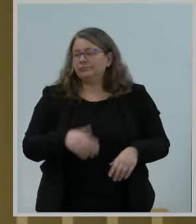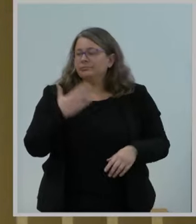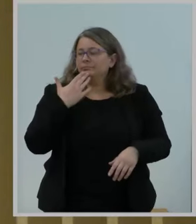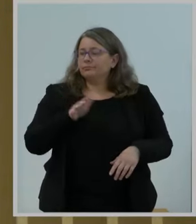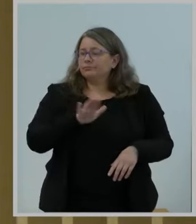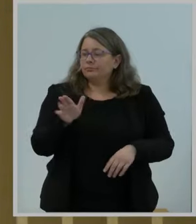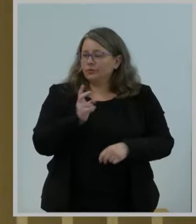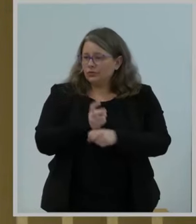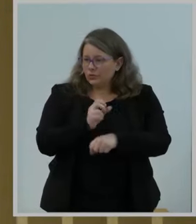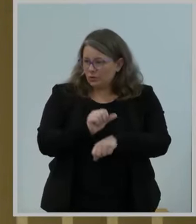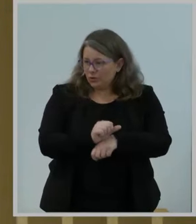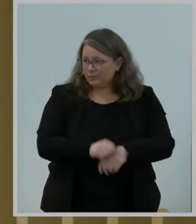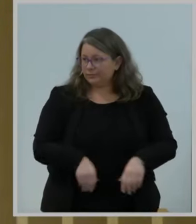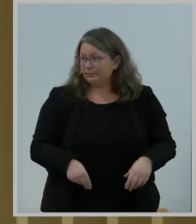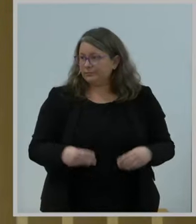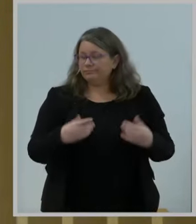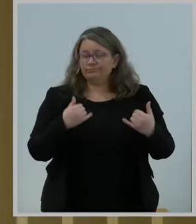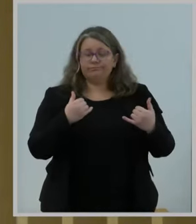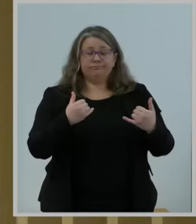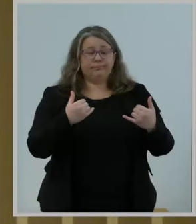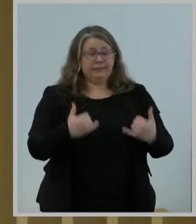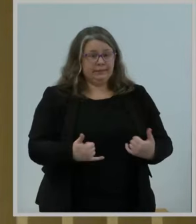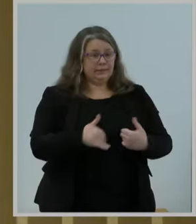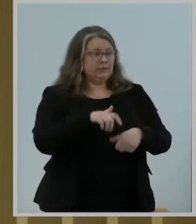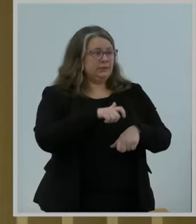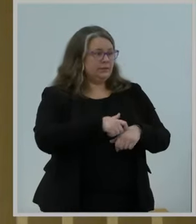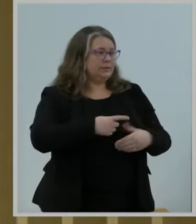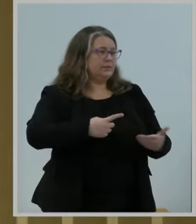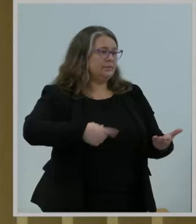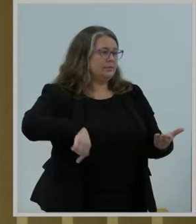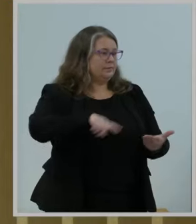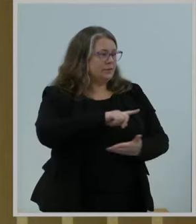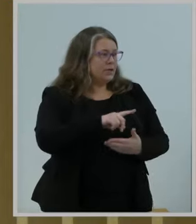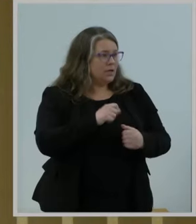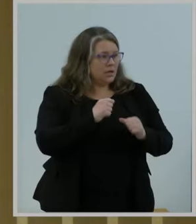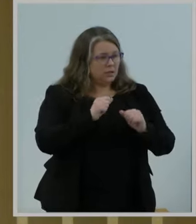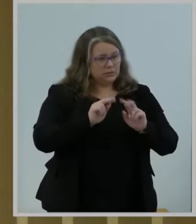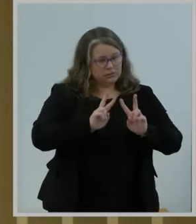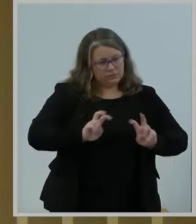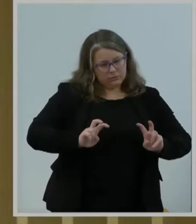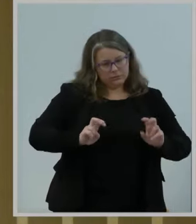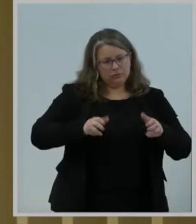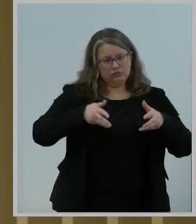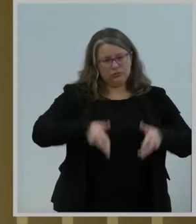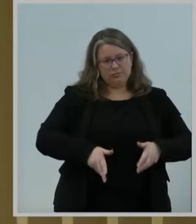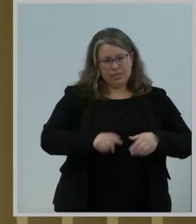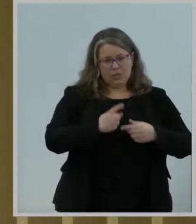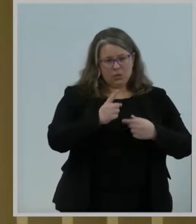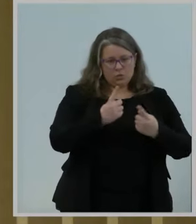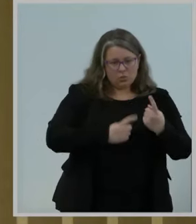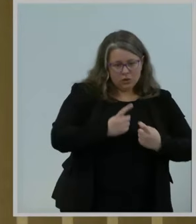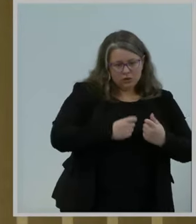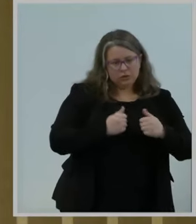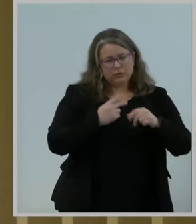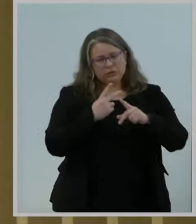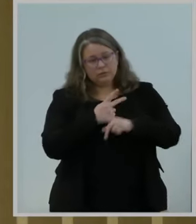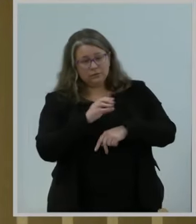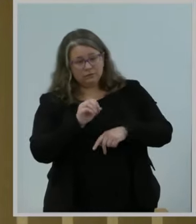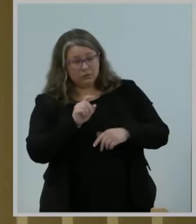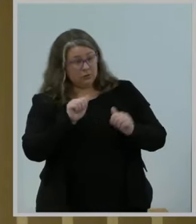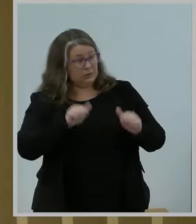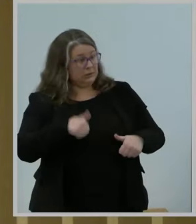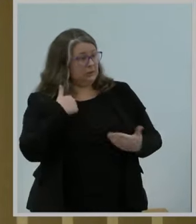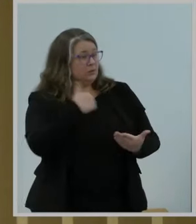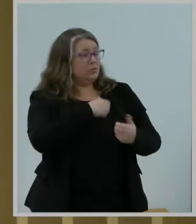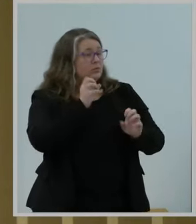The time has come for us to work through those questions that remain, see if we can come up with the right solutions, but thank you